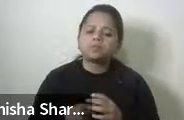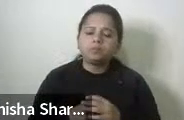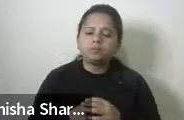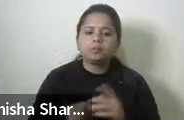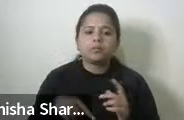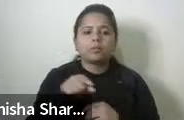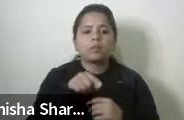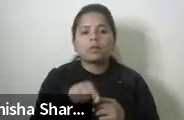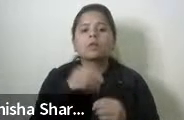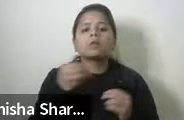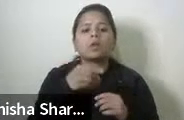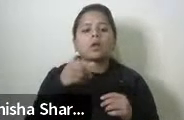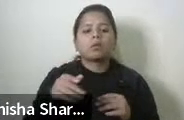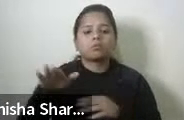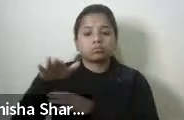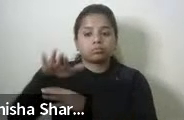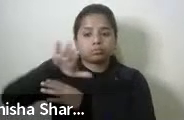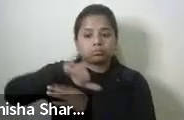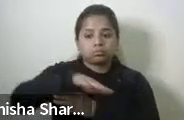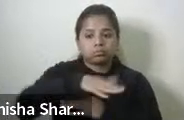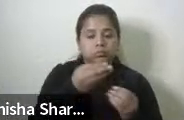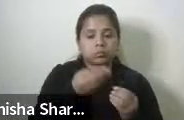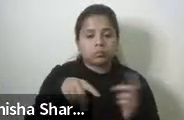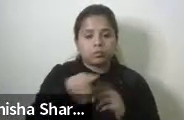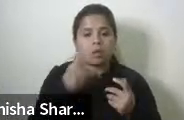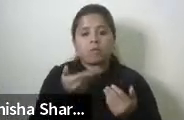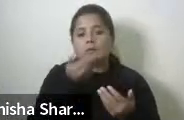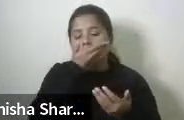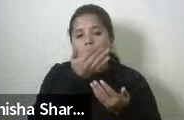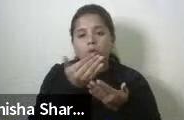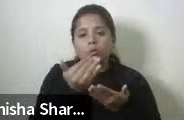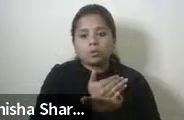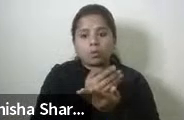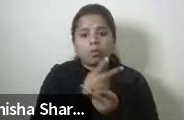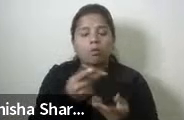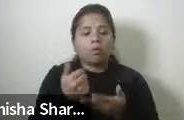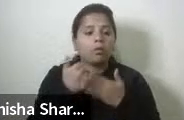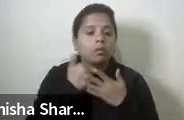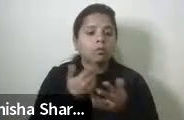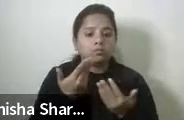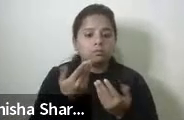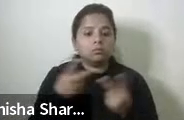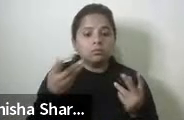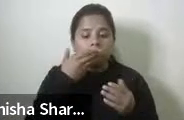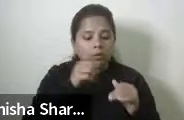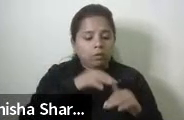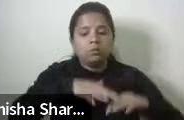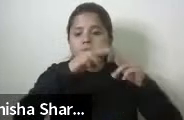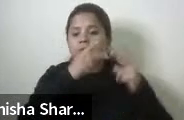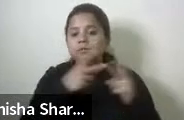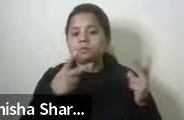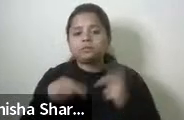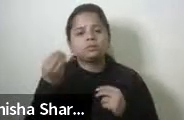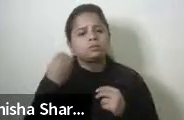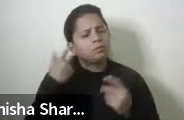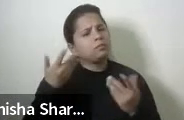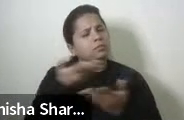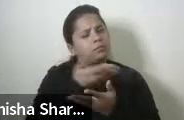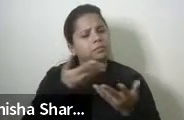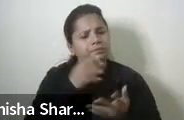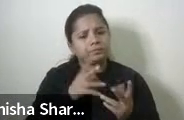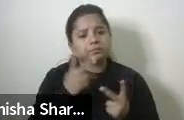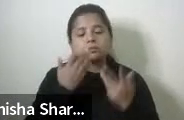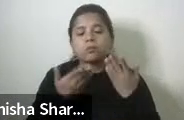kept landscape to help us to do stormwater. And, you know, uh, I was discussing this with my team, like the kind of conviction